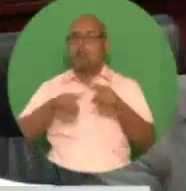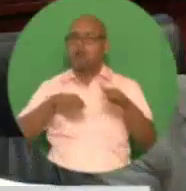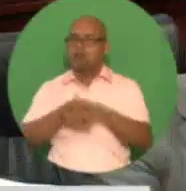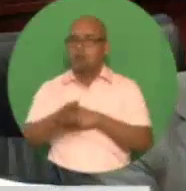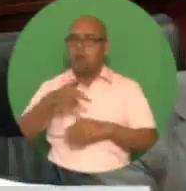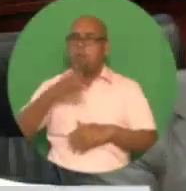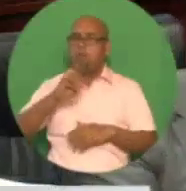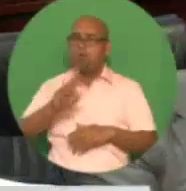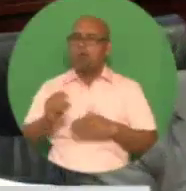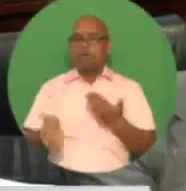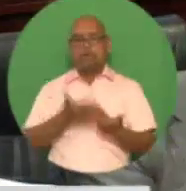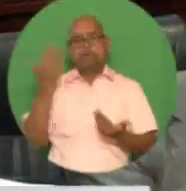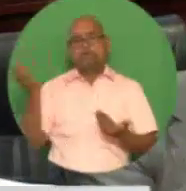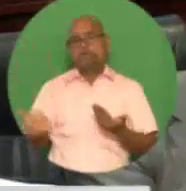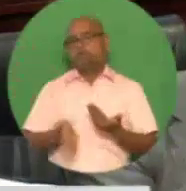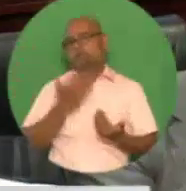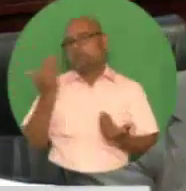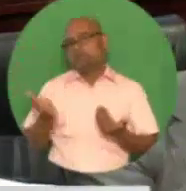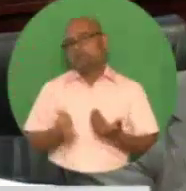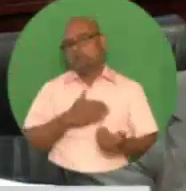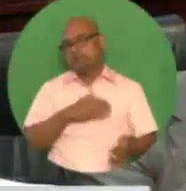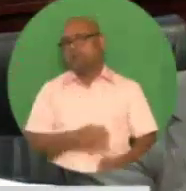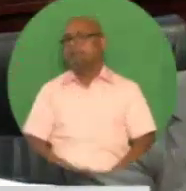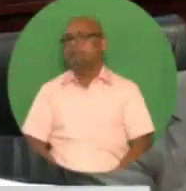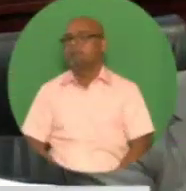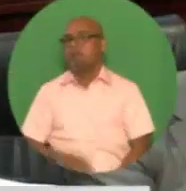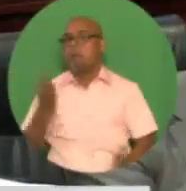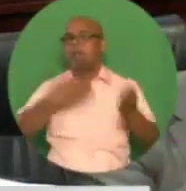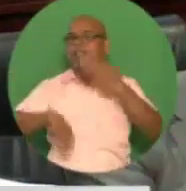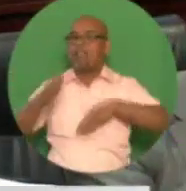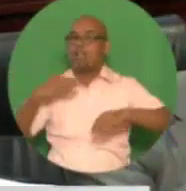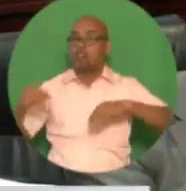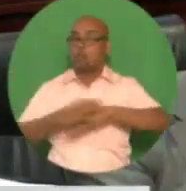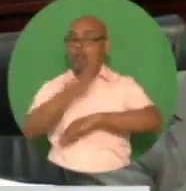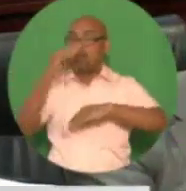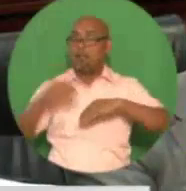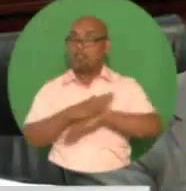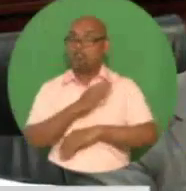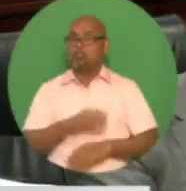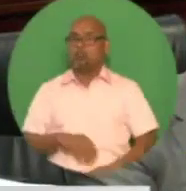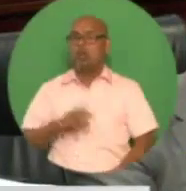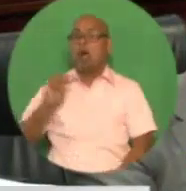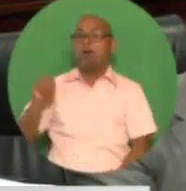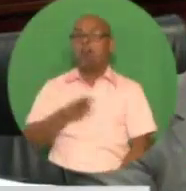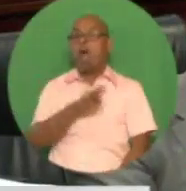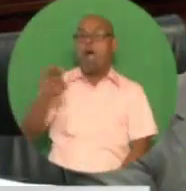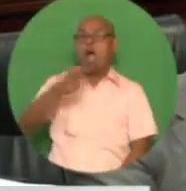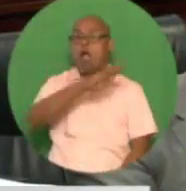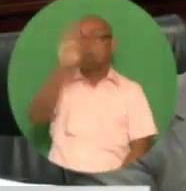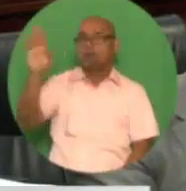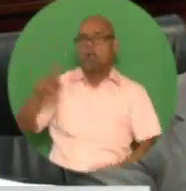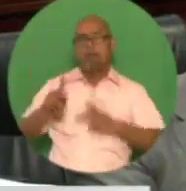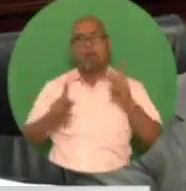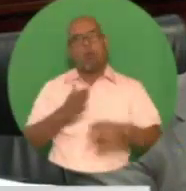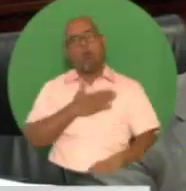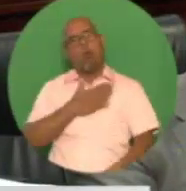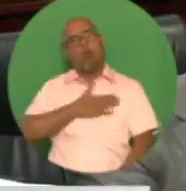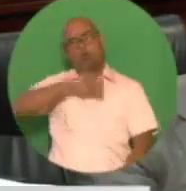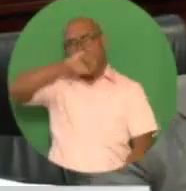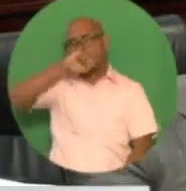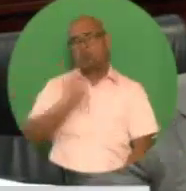facilities. Maracas Beach. The Maracas Beach facility is a favorite site for visitors both local and foreign.